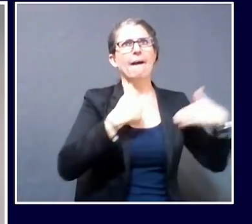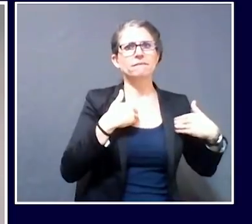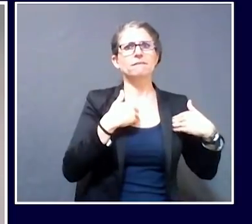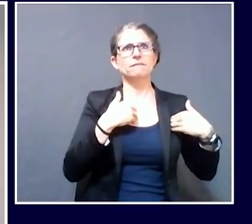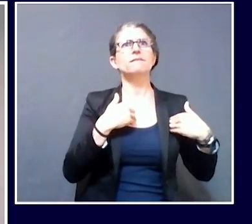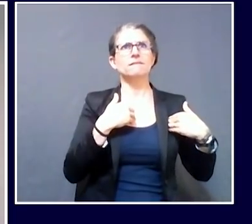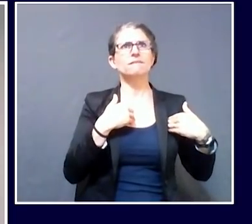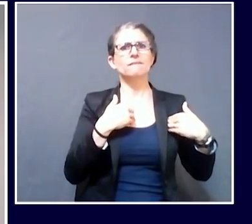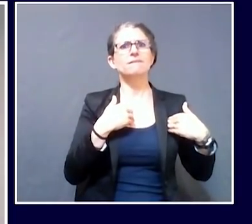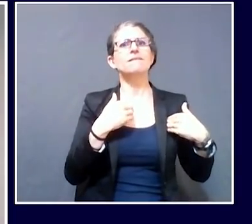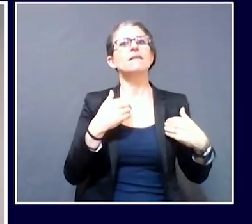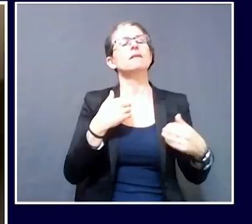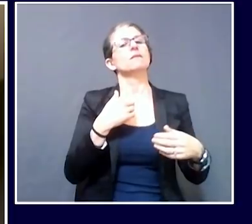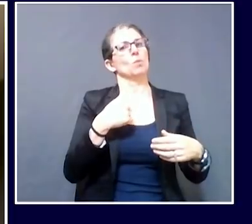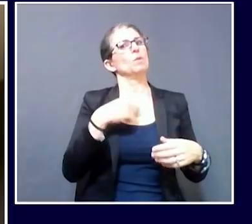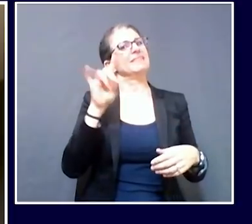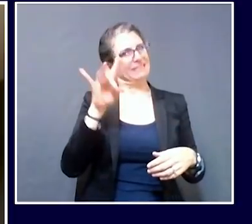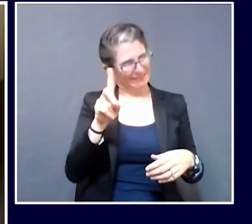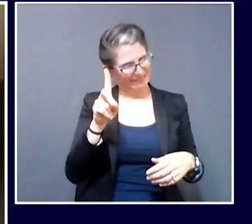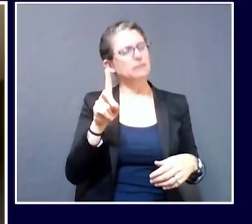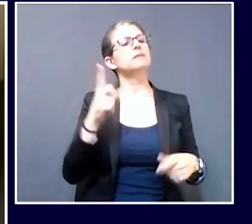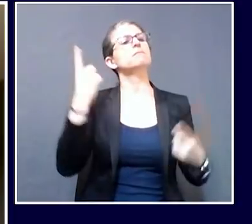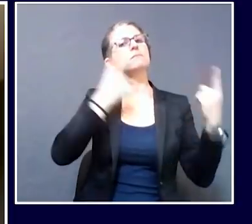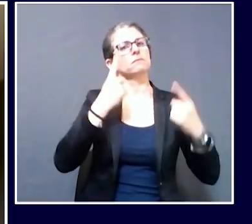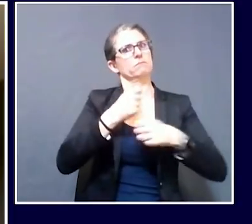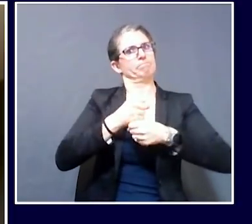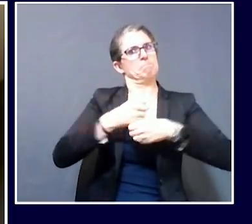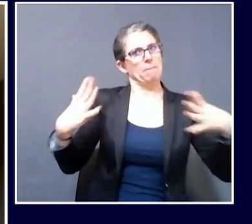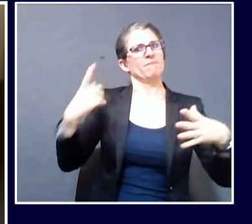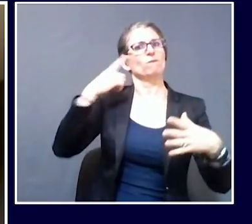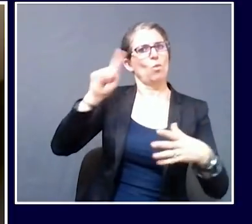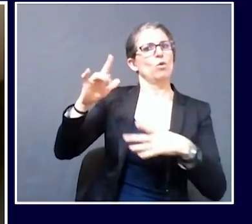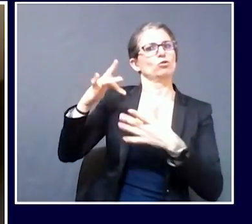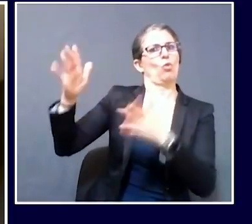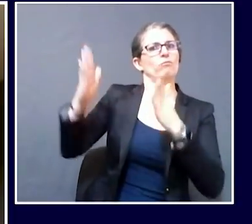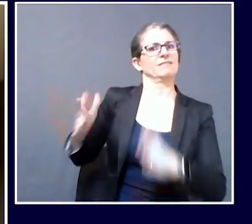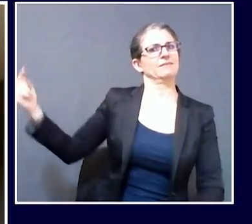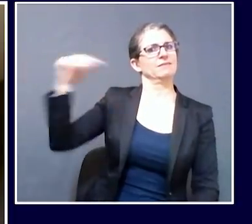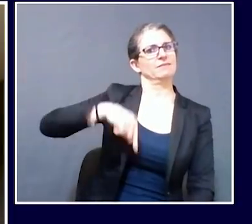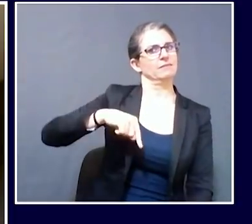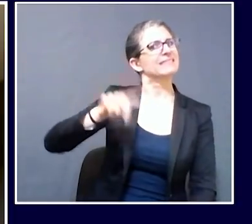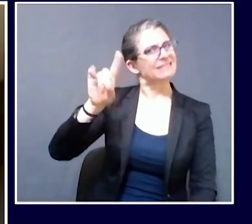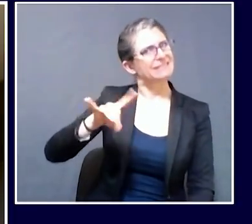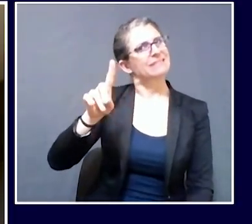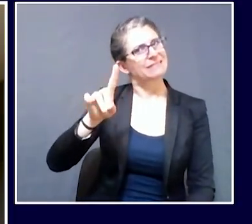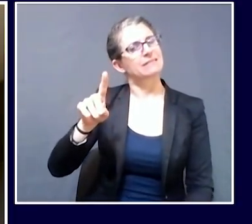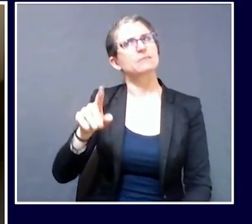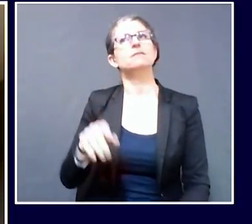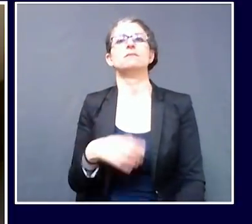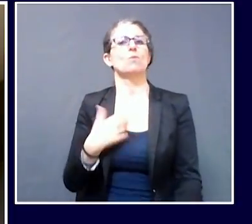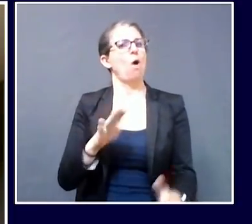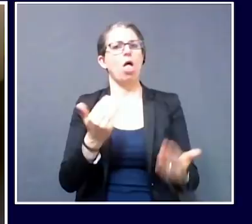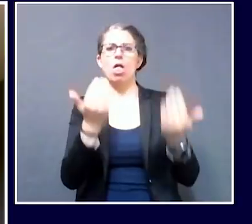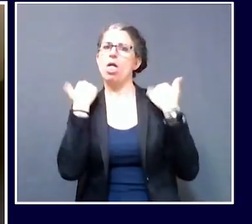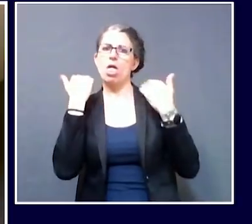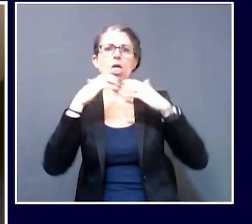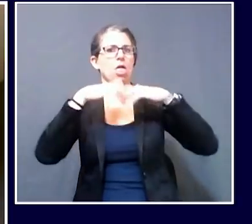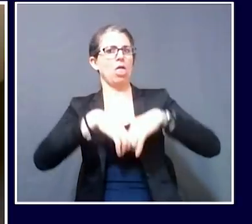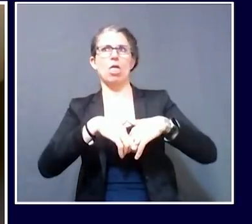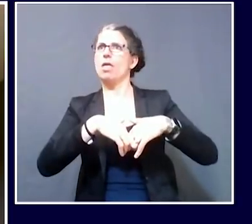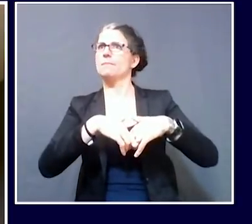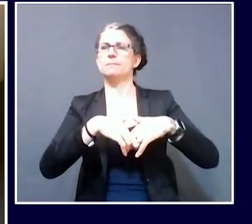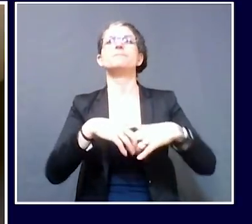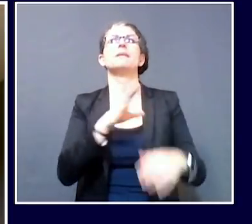The other thing, Dr. Schaaf, I could just add, the landscape of testing has changed really dramatically, even if you just look at the last 45